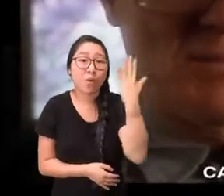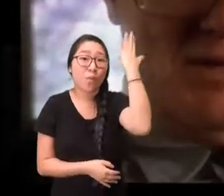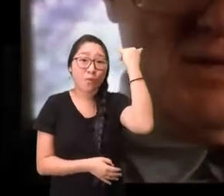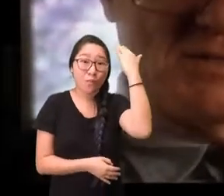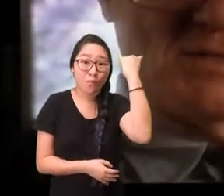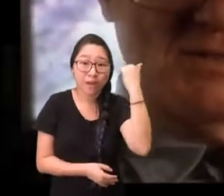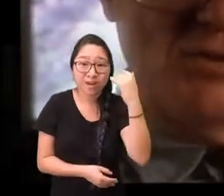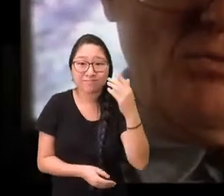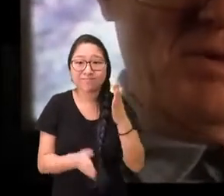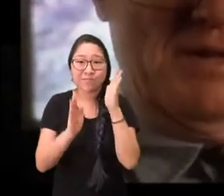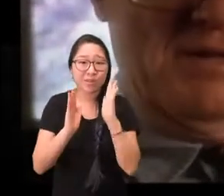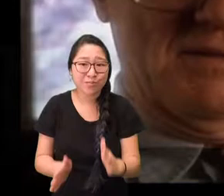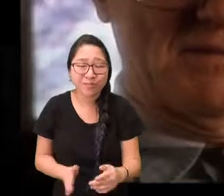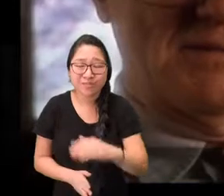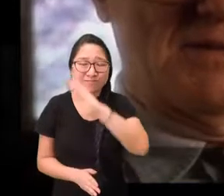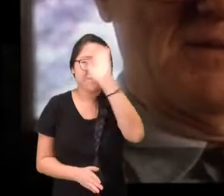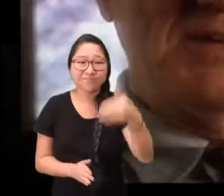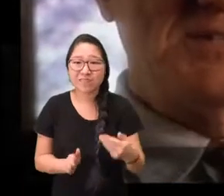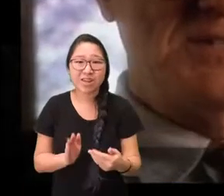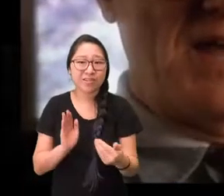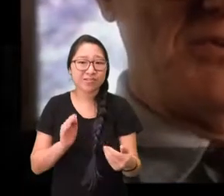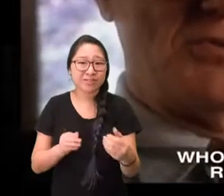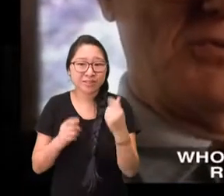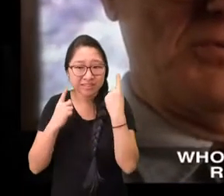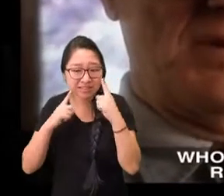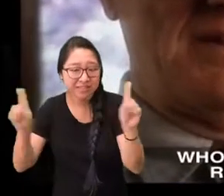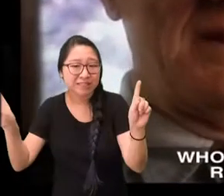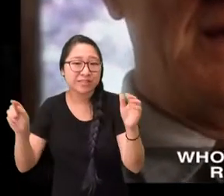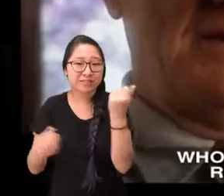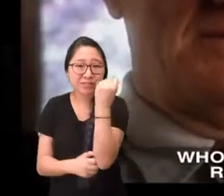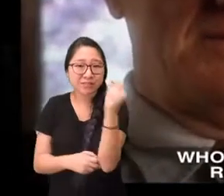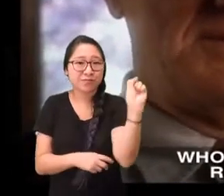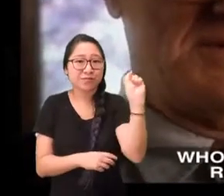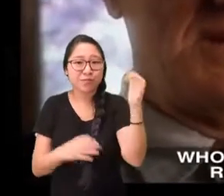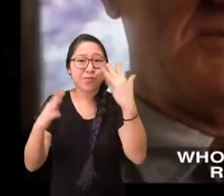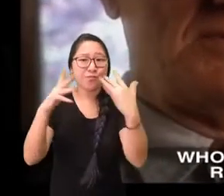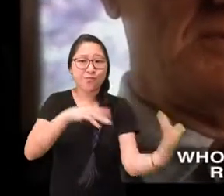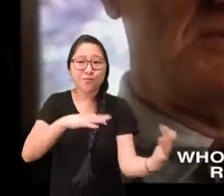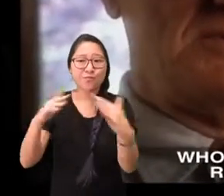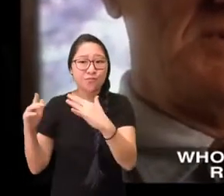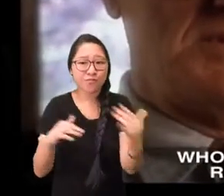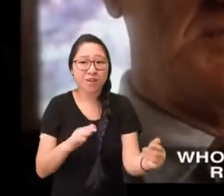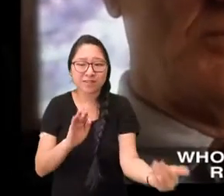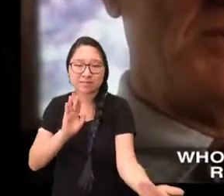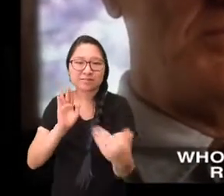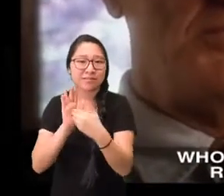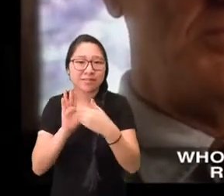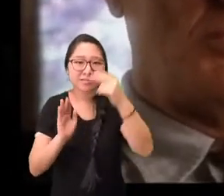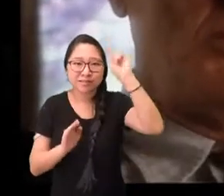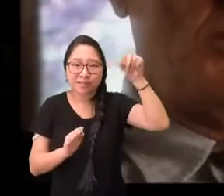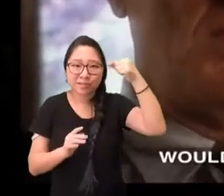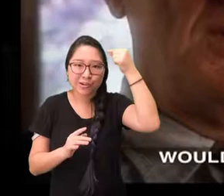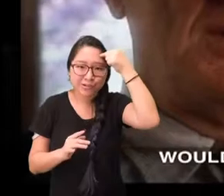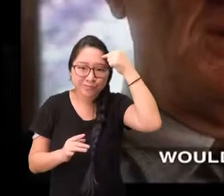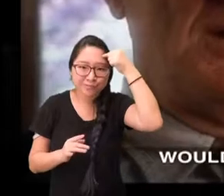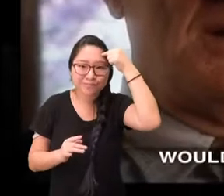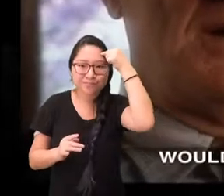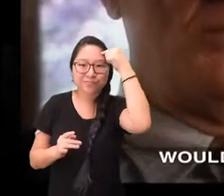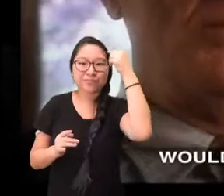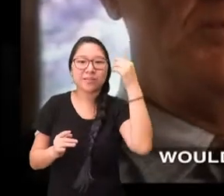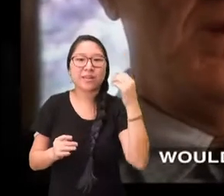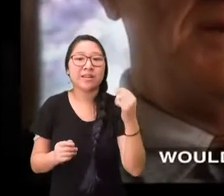because nobody of his stature who had led successful successful revolution or war